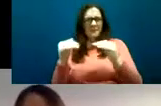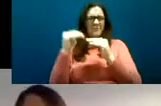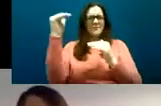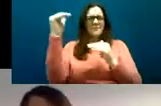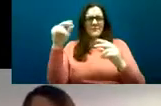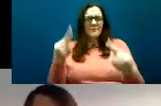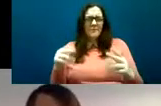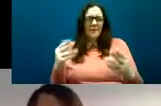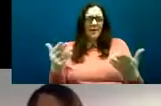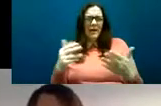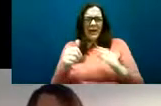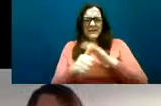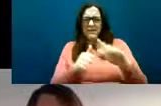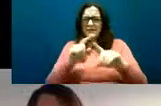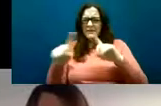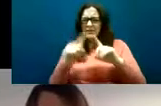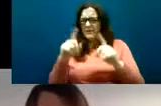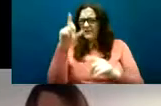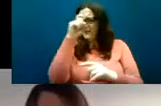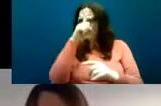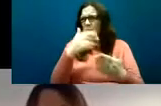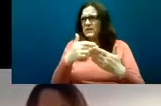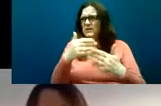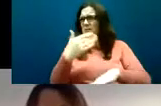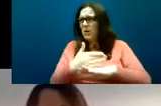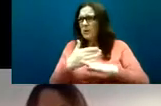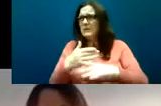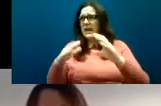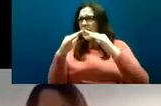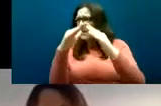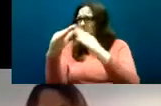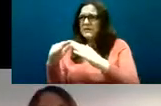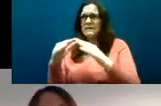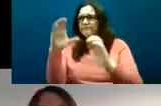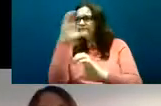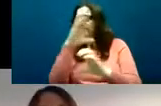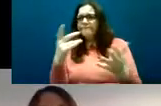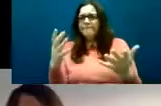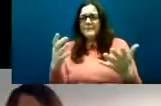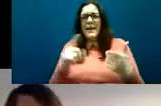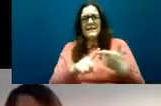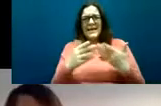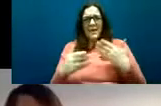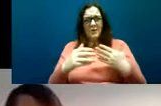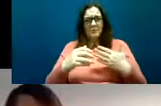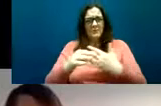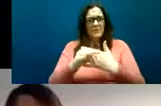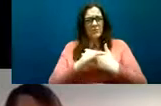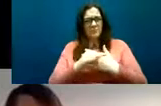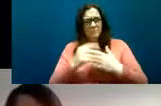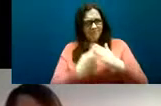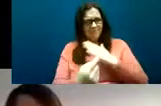obtaining and securing independent living so just to mention then